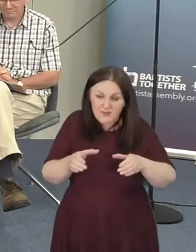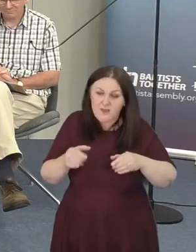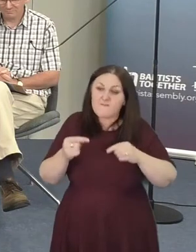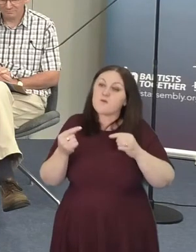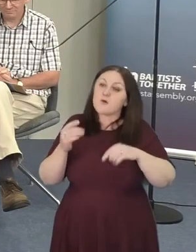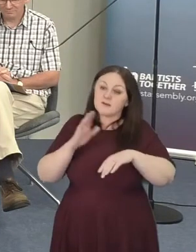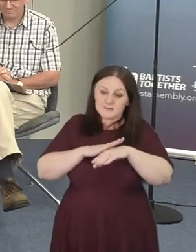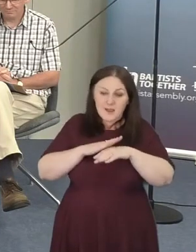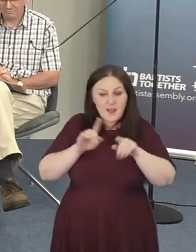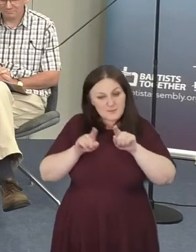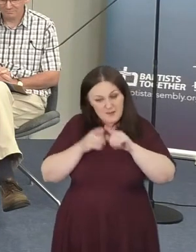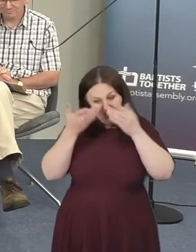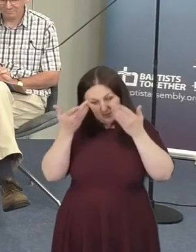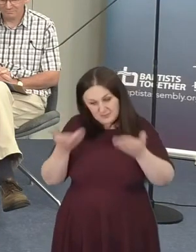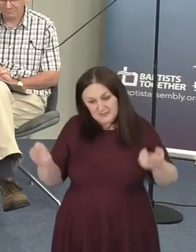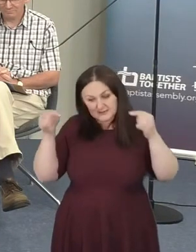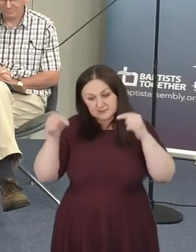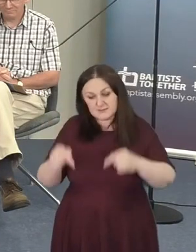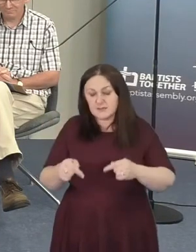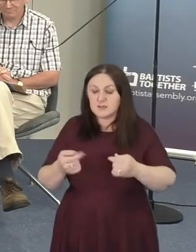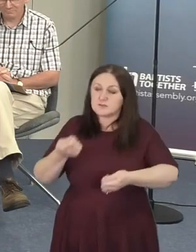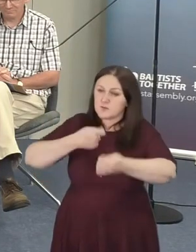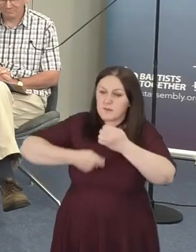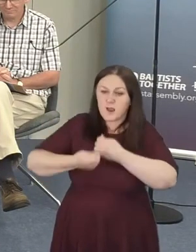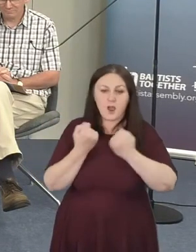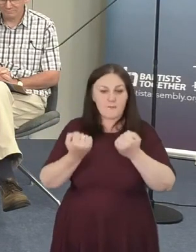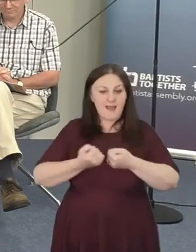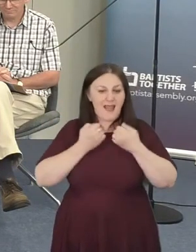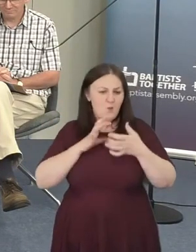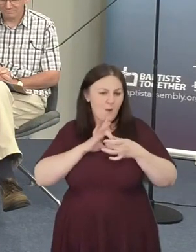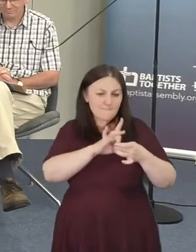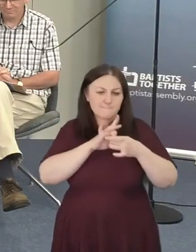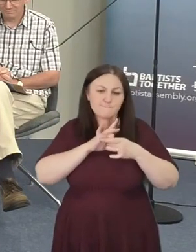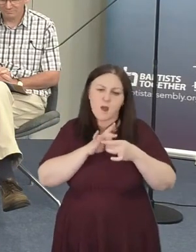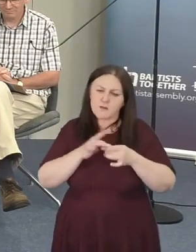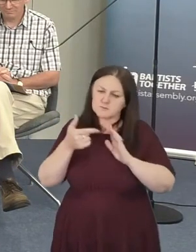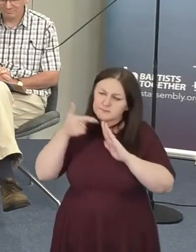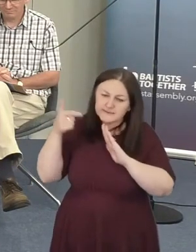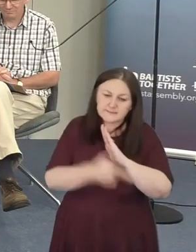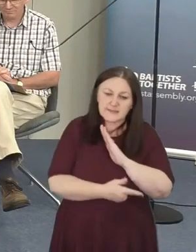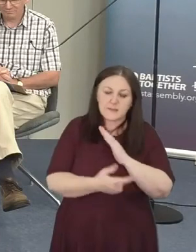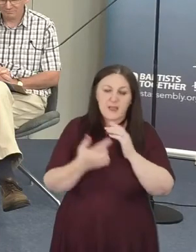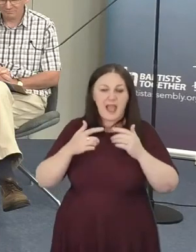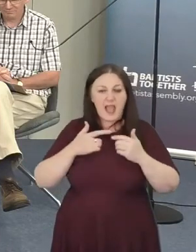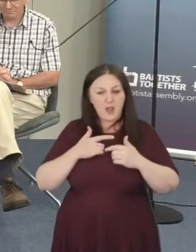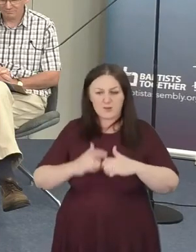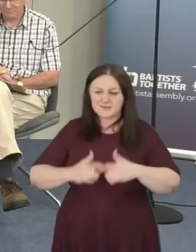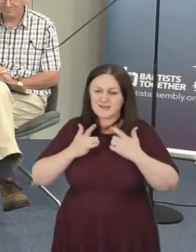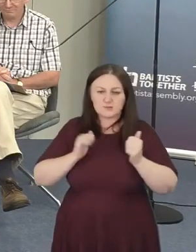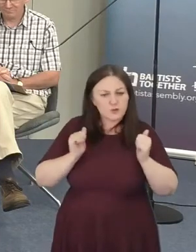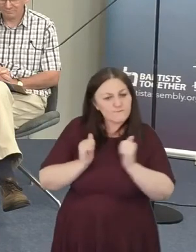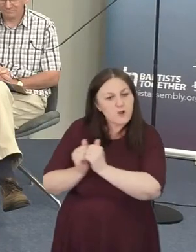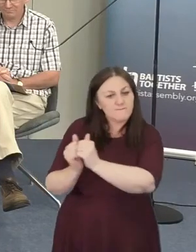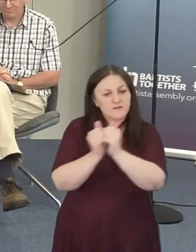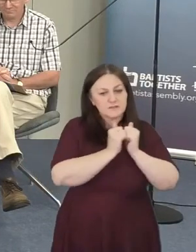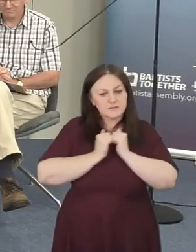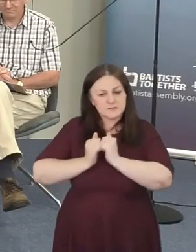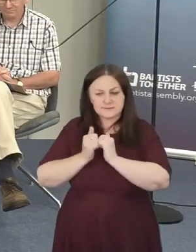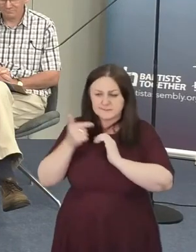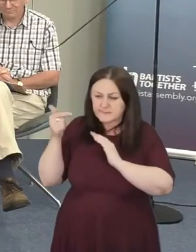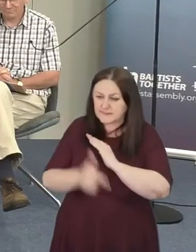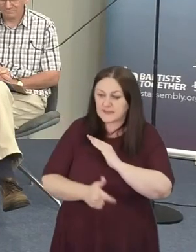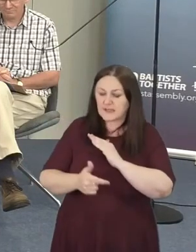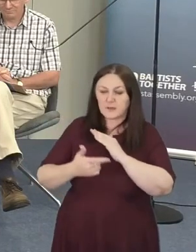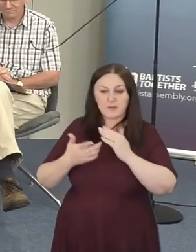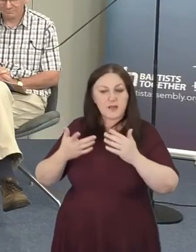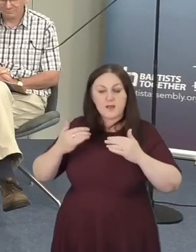of fellowship in Christ. Deepen our sense of covenant Lord. Help us to rejoice in our diversity, to celebrate that